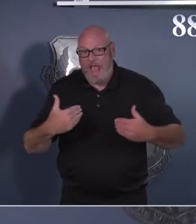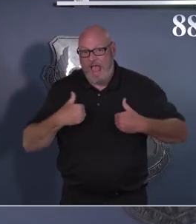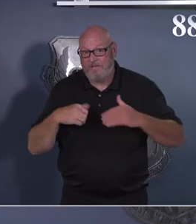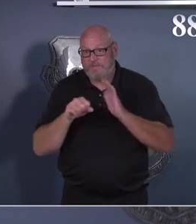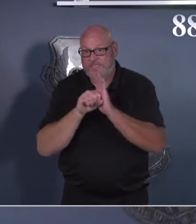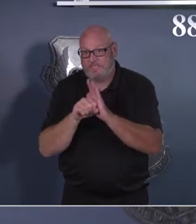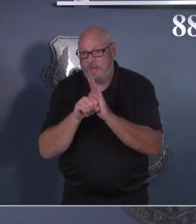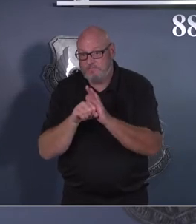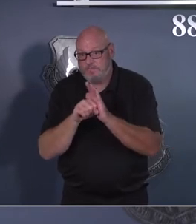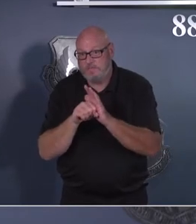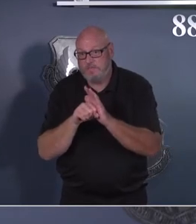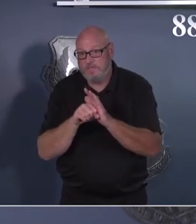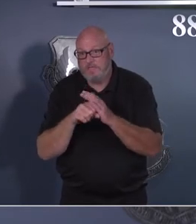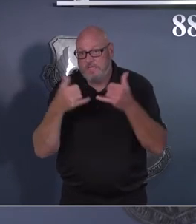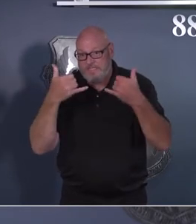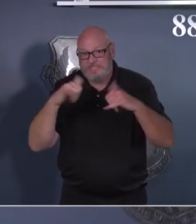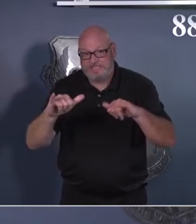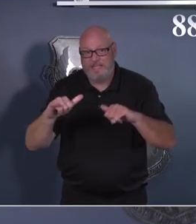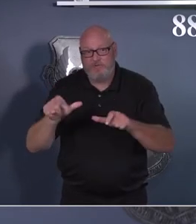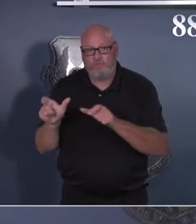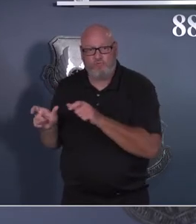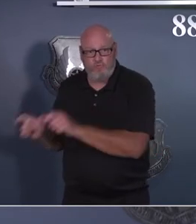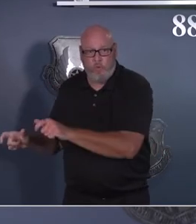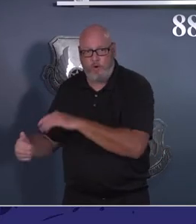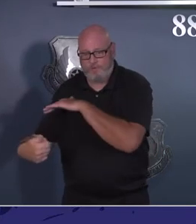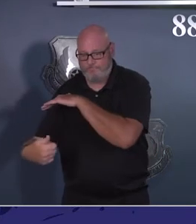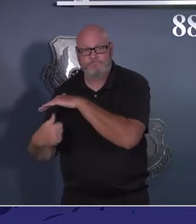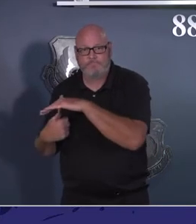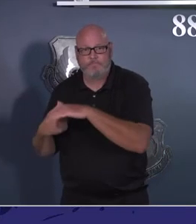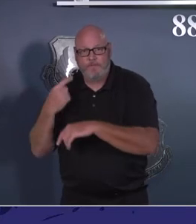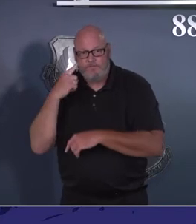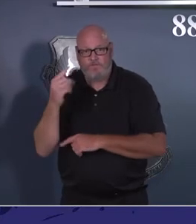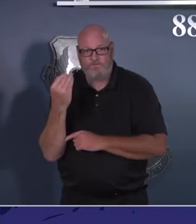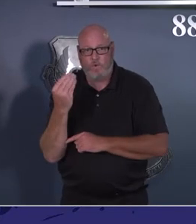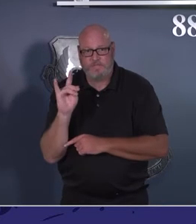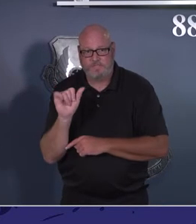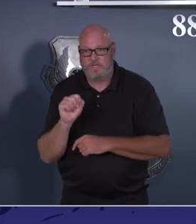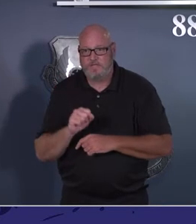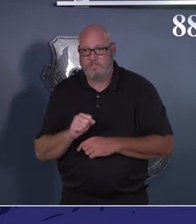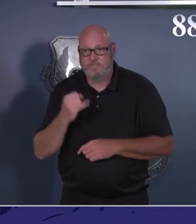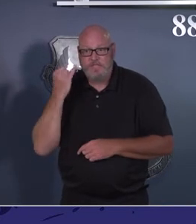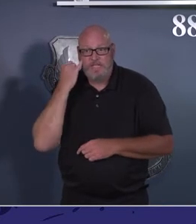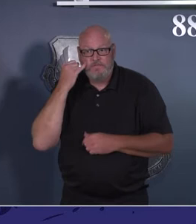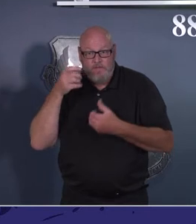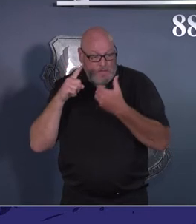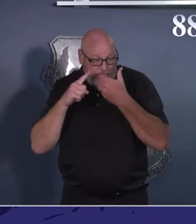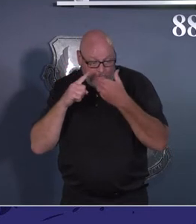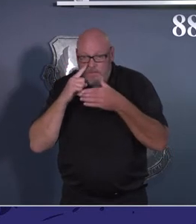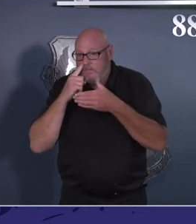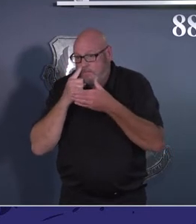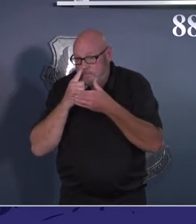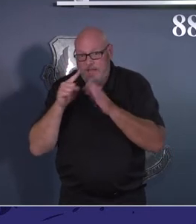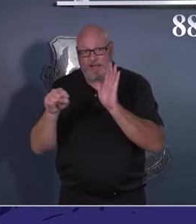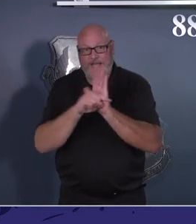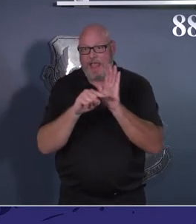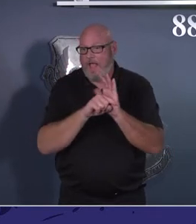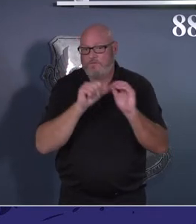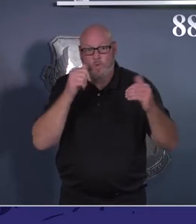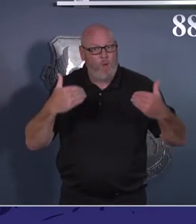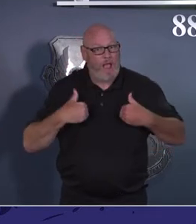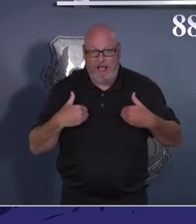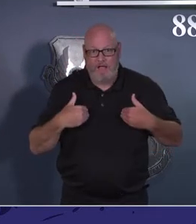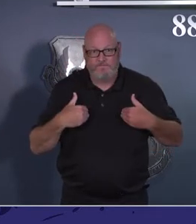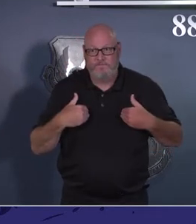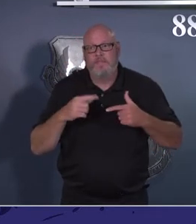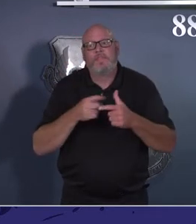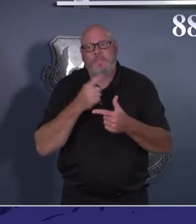have a negative COVID test with decreased symptoms, then you can return back to work. Also, I'd like to encourage you to please sign